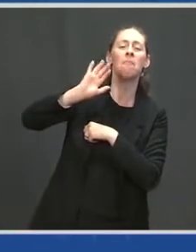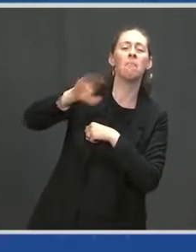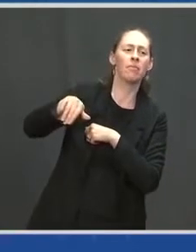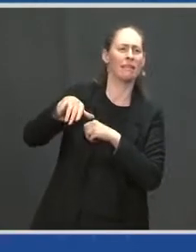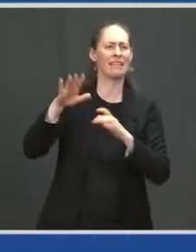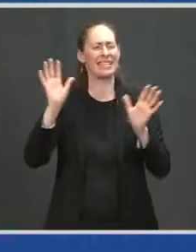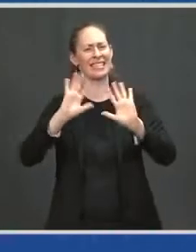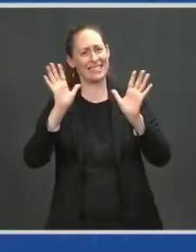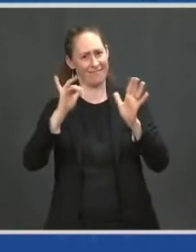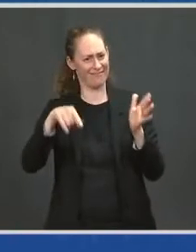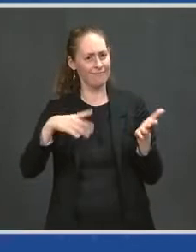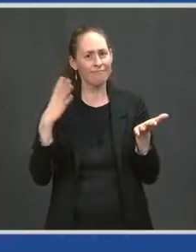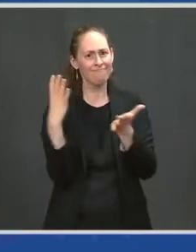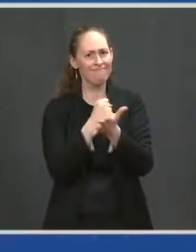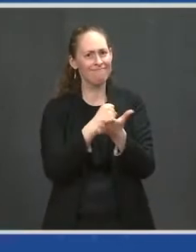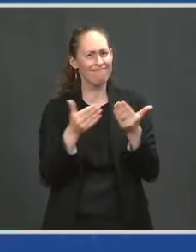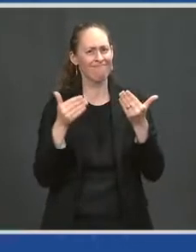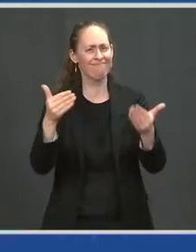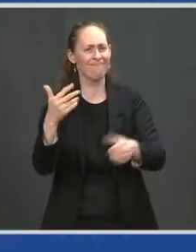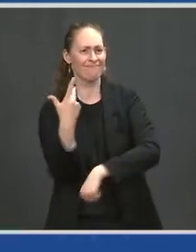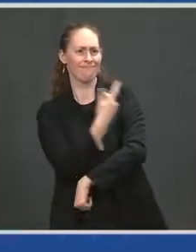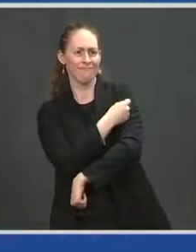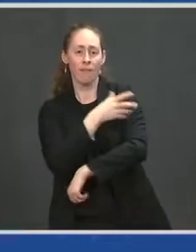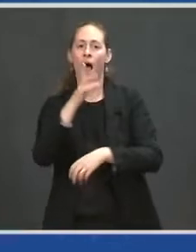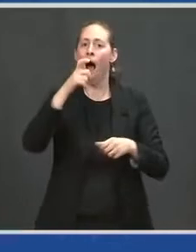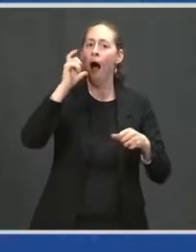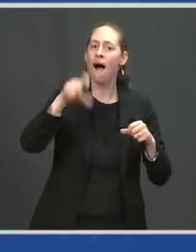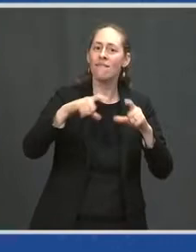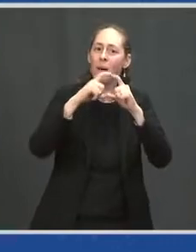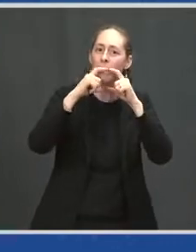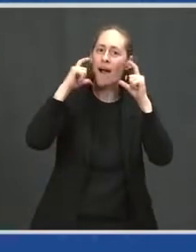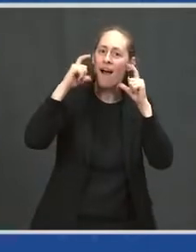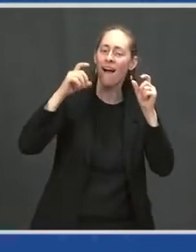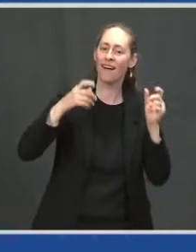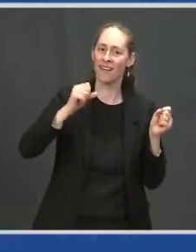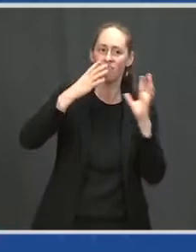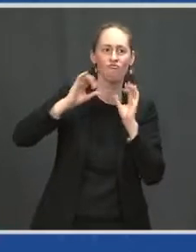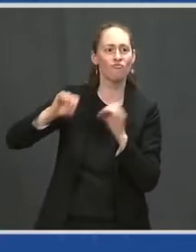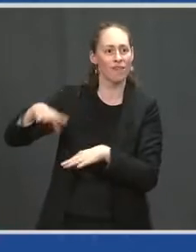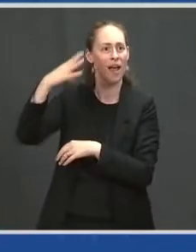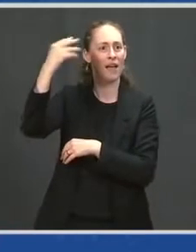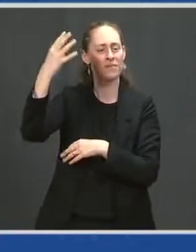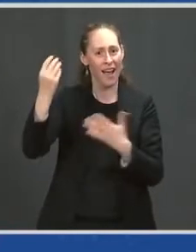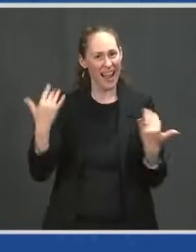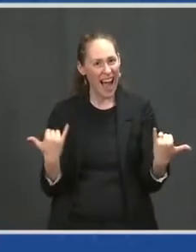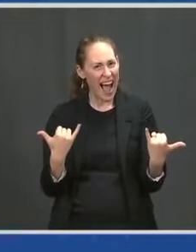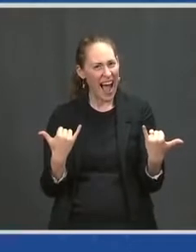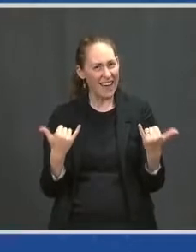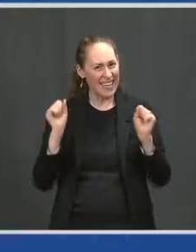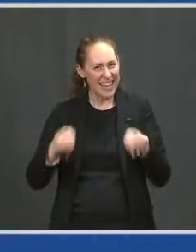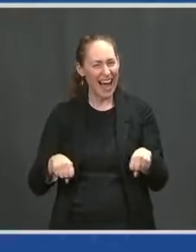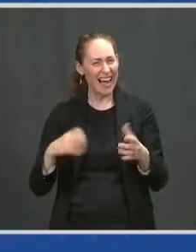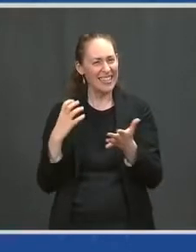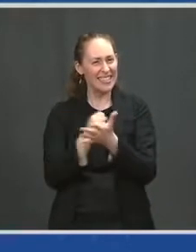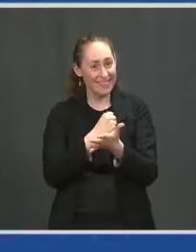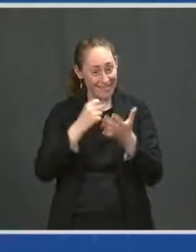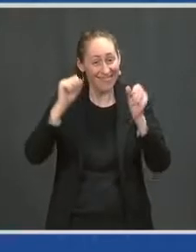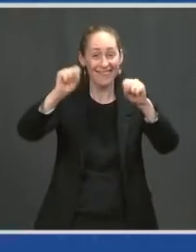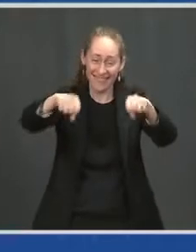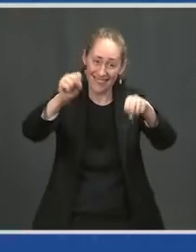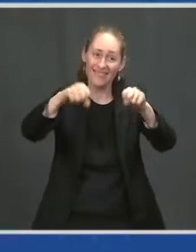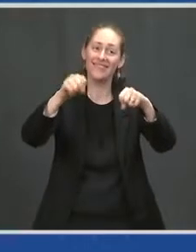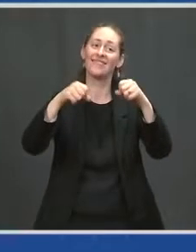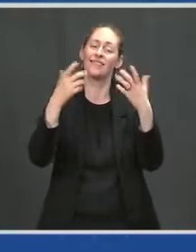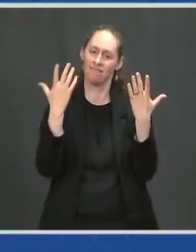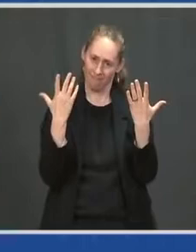to go get vaccinated. Now. Now. Yes, the vaccines are